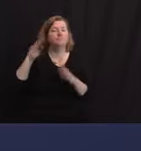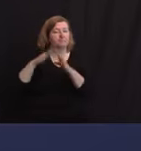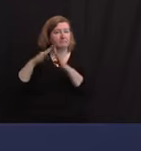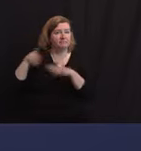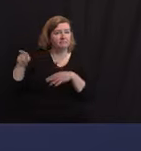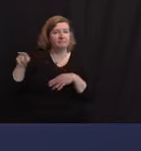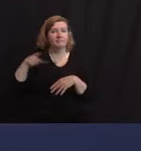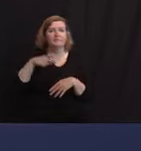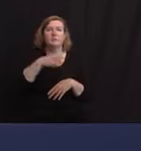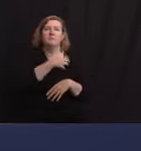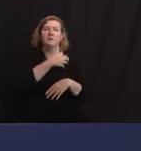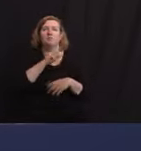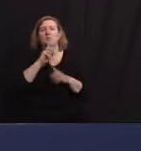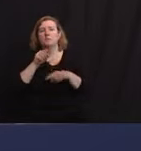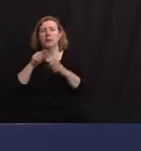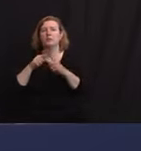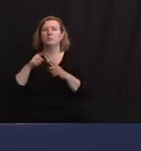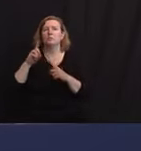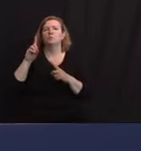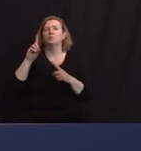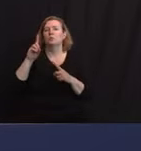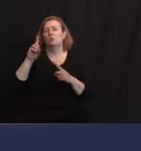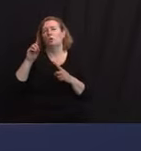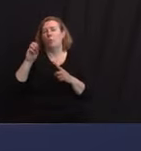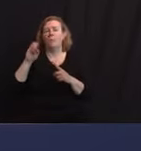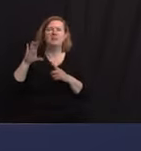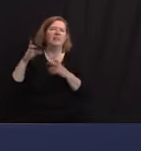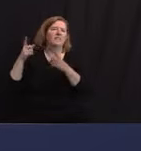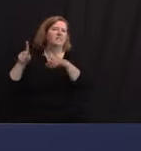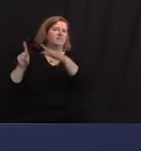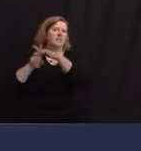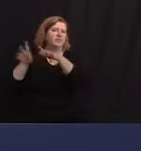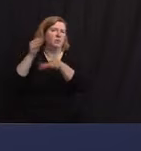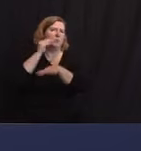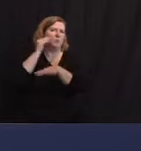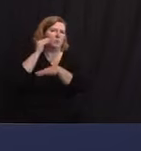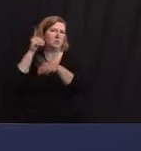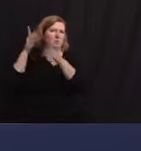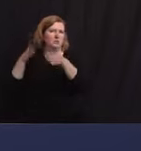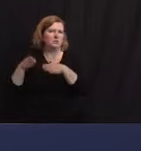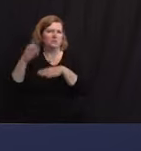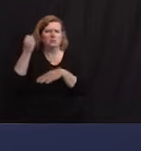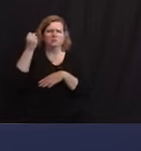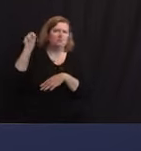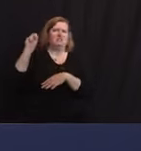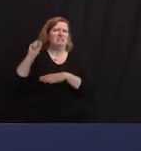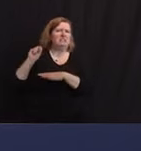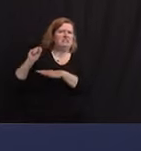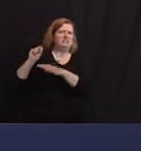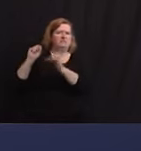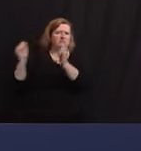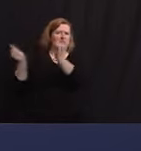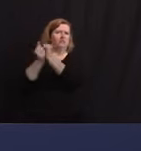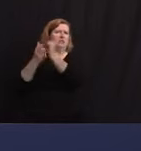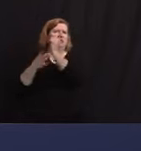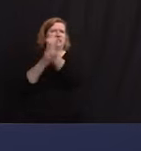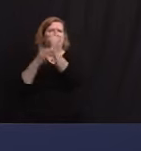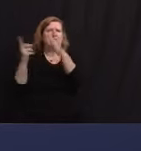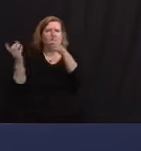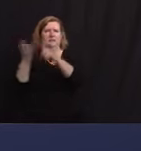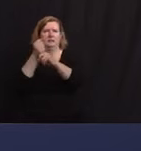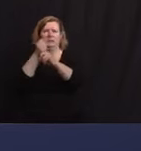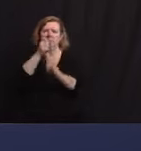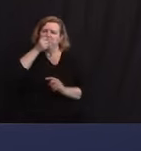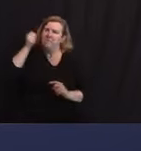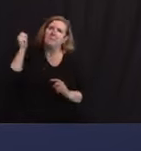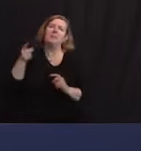residence. That subject resisted arrest, ultimately spit on the arresting officer, and was